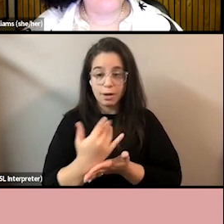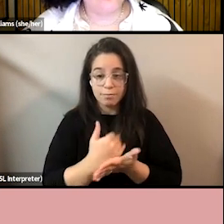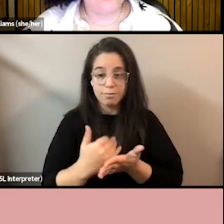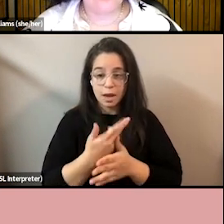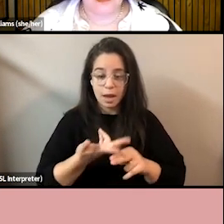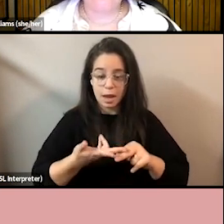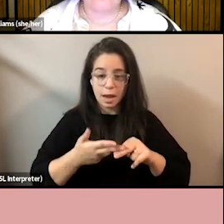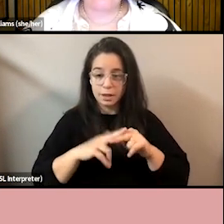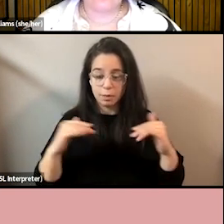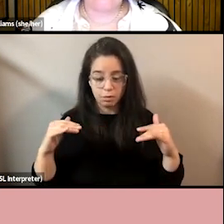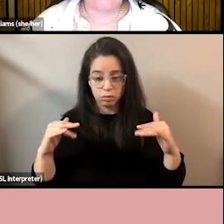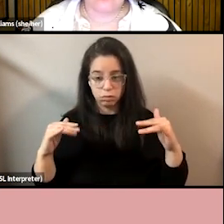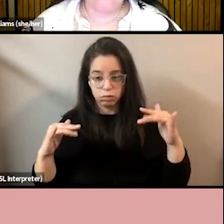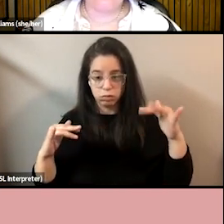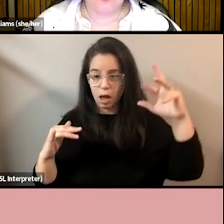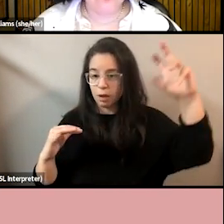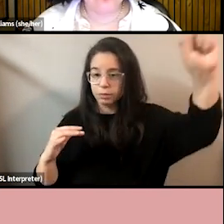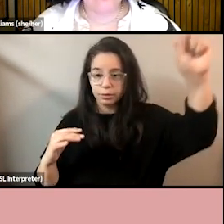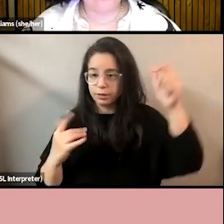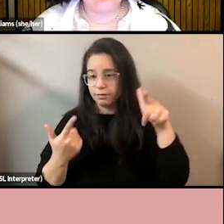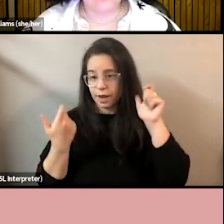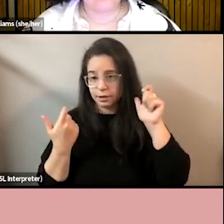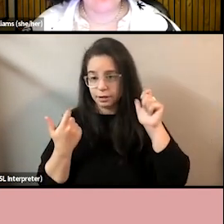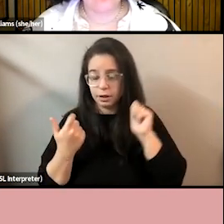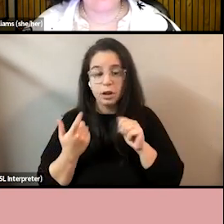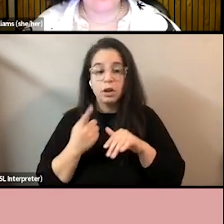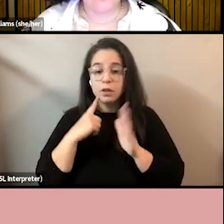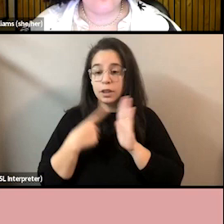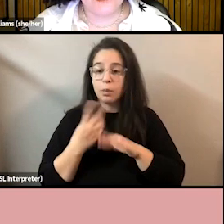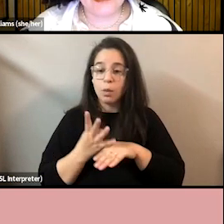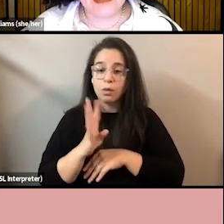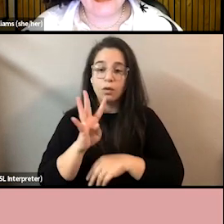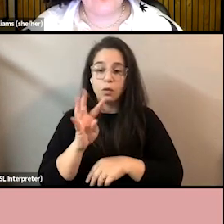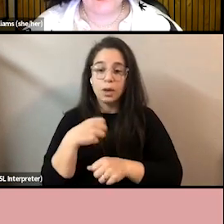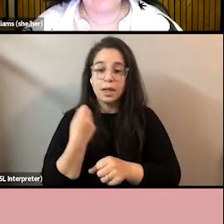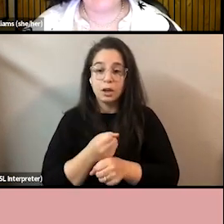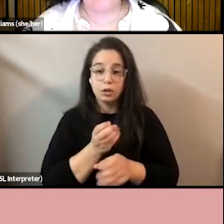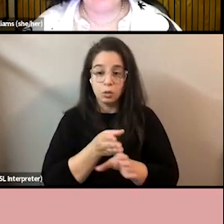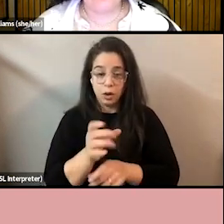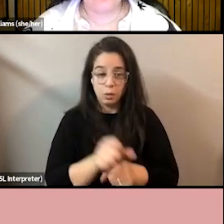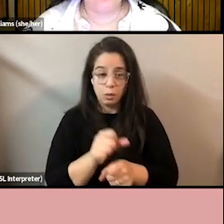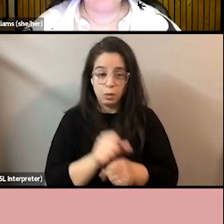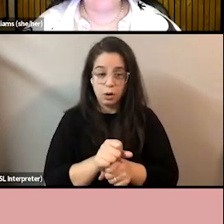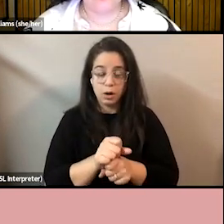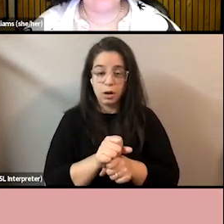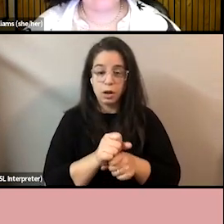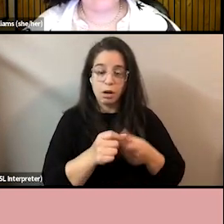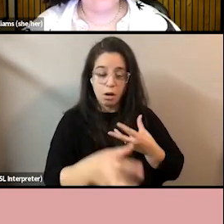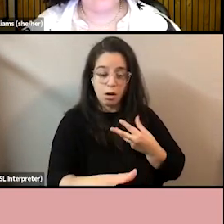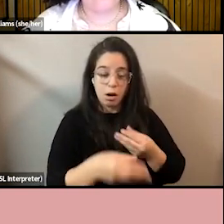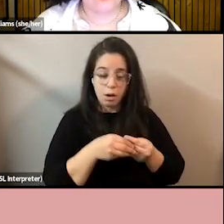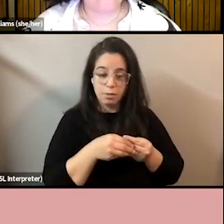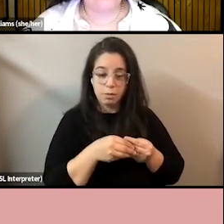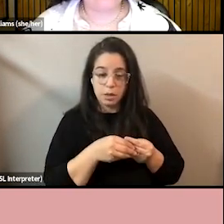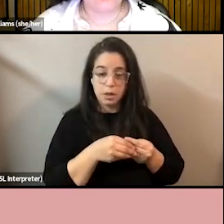When we look at the average gap over a 40 year career, we can see that we end up with an earnings loss